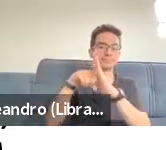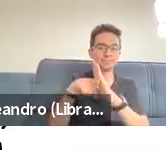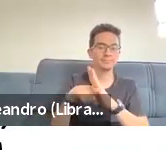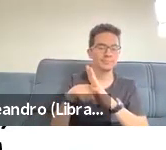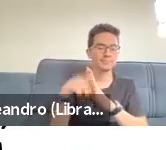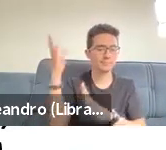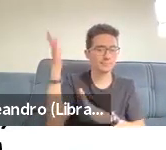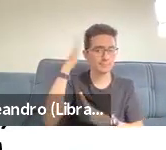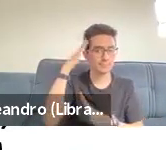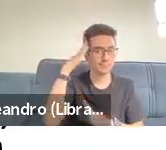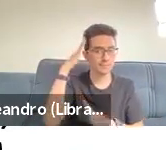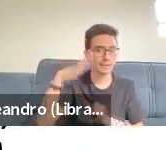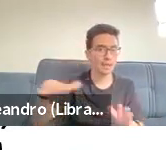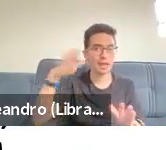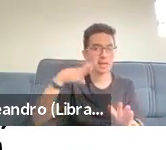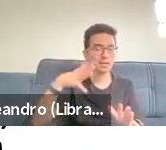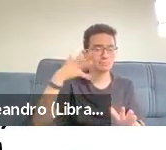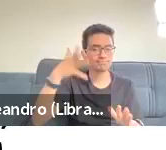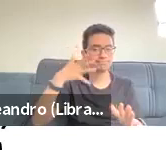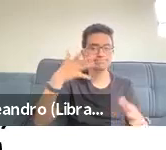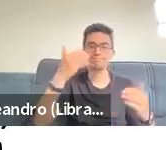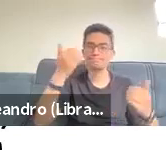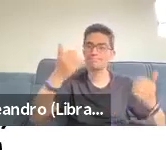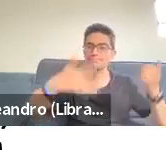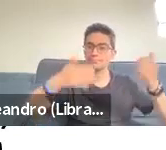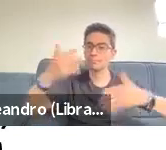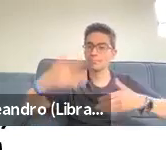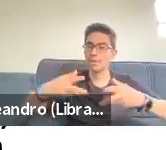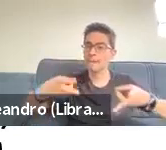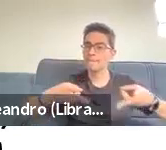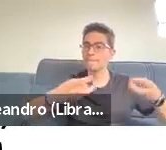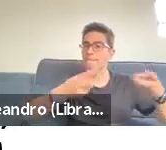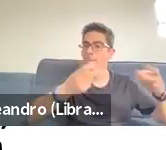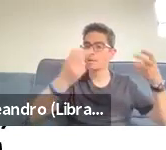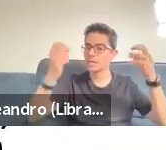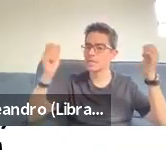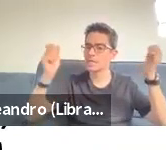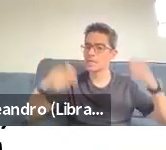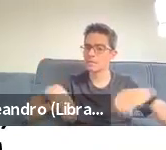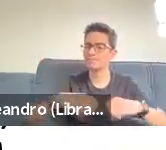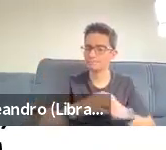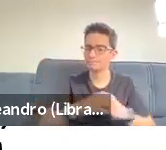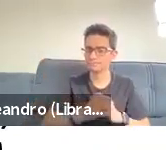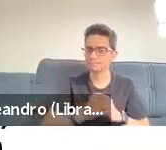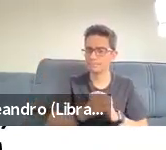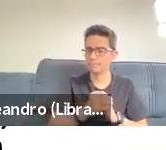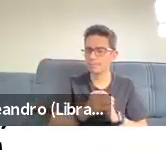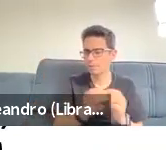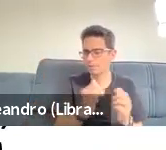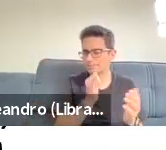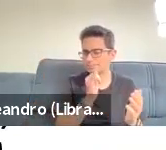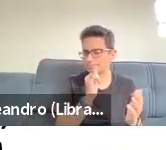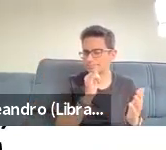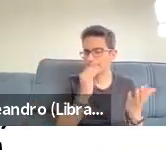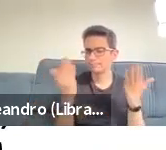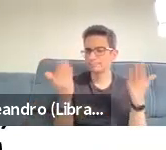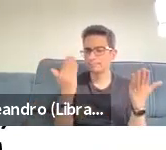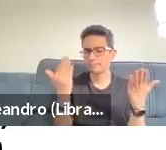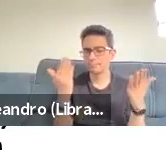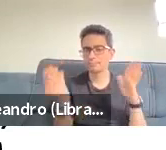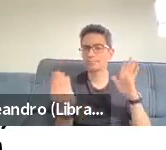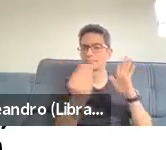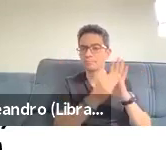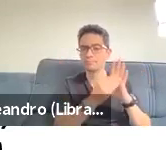from the literature on situated studies of communication. So, for example, procedural discourse is